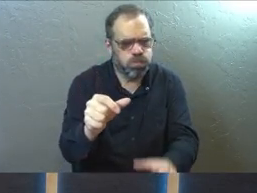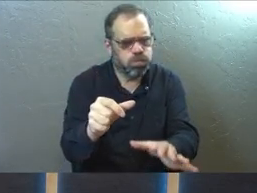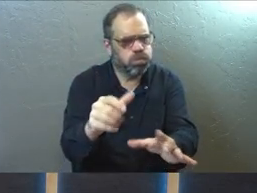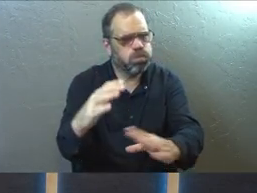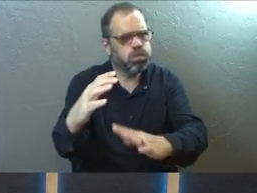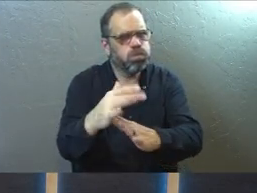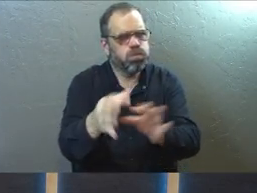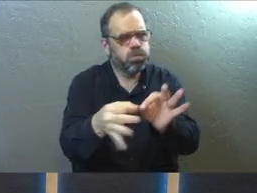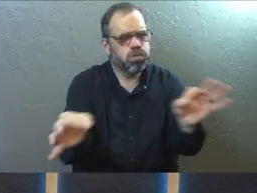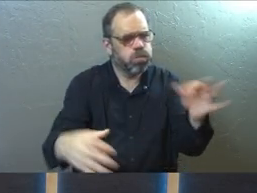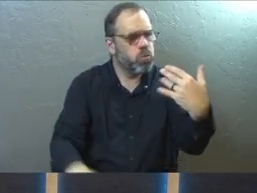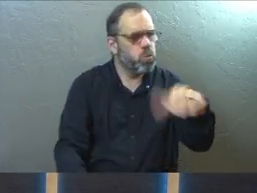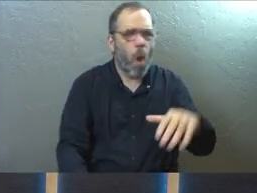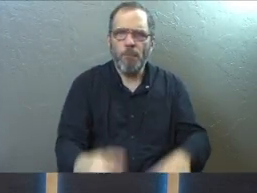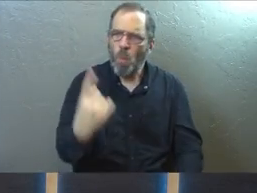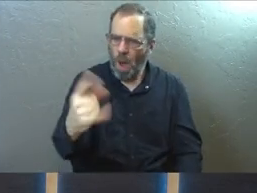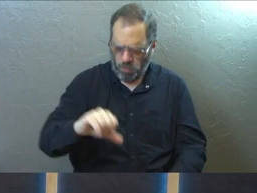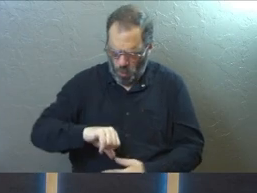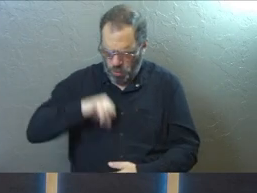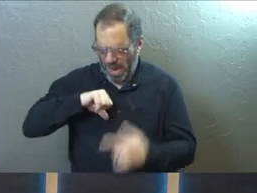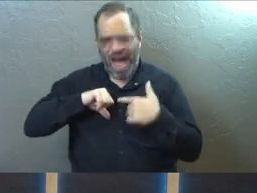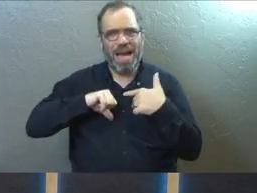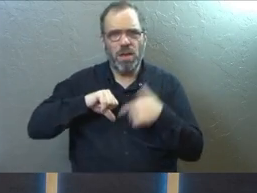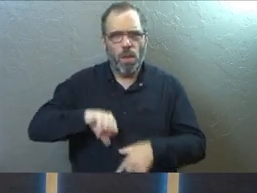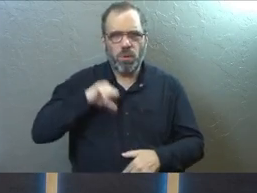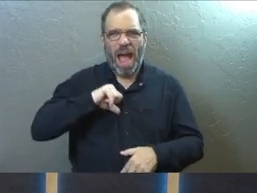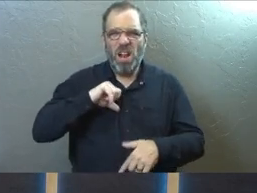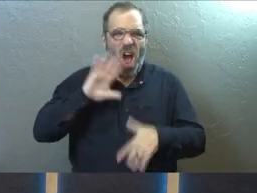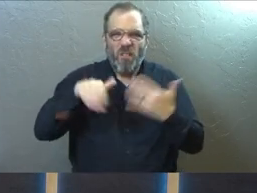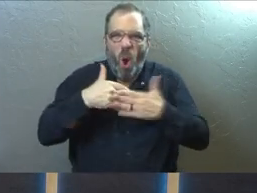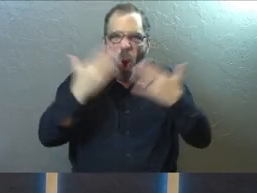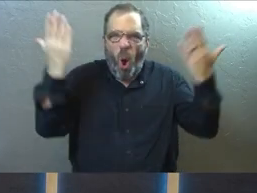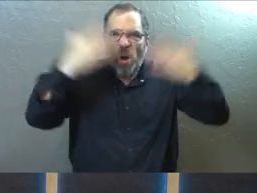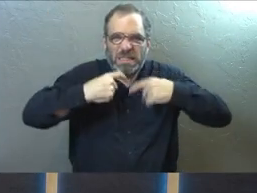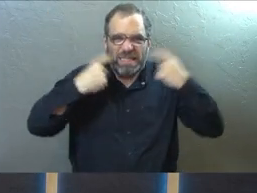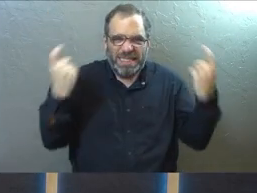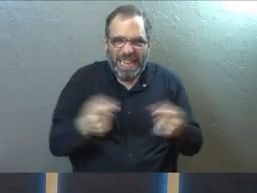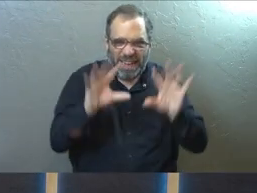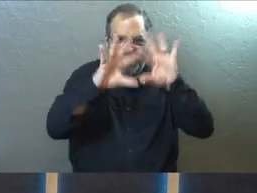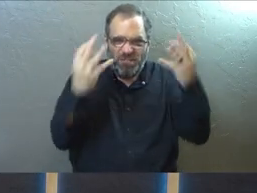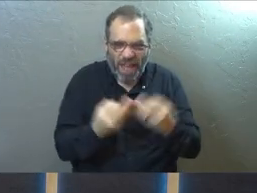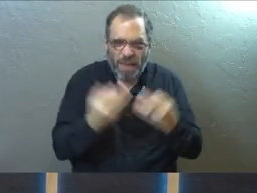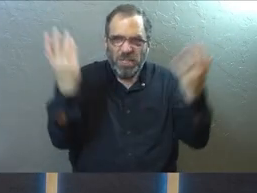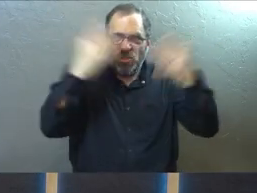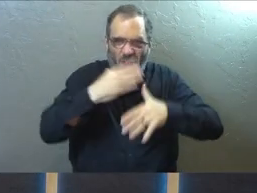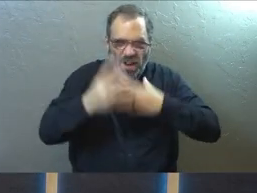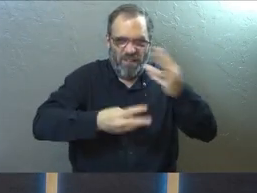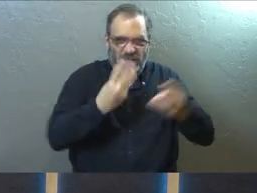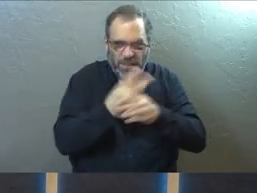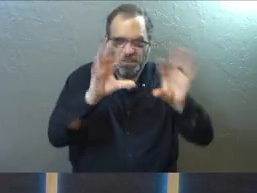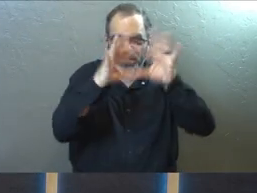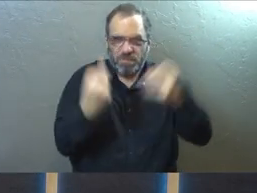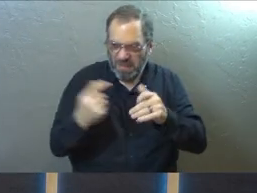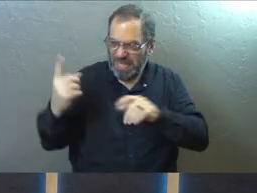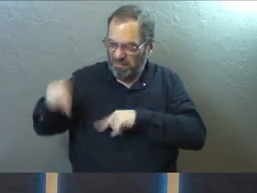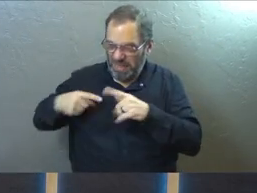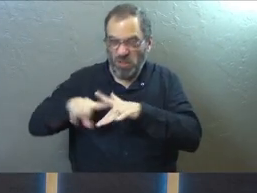It's the one thing that's been behind all the darkness in every family and every nation since the world began.